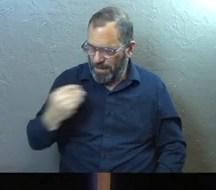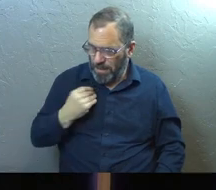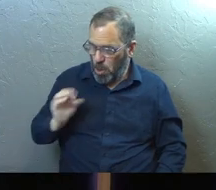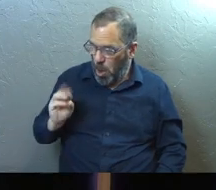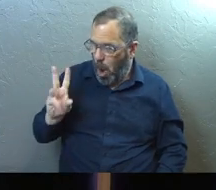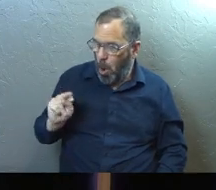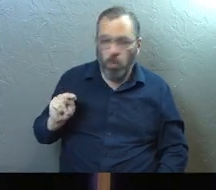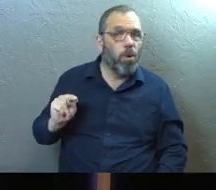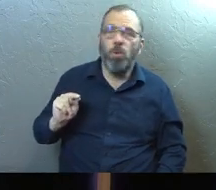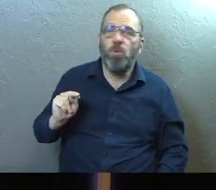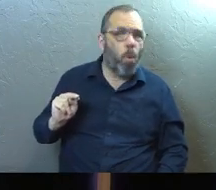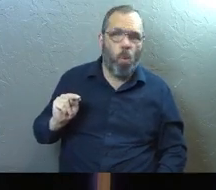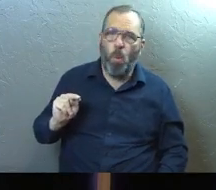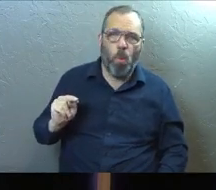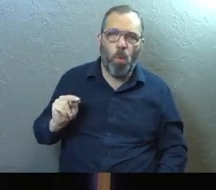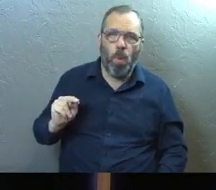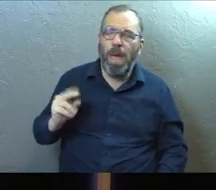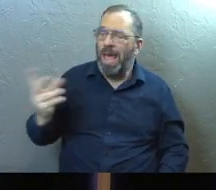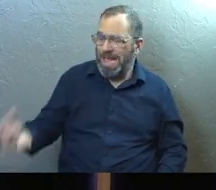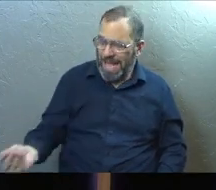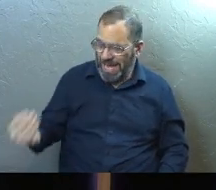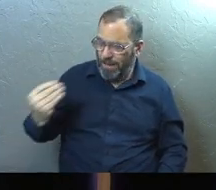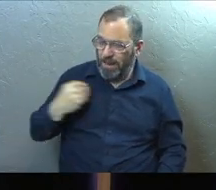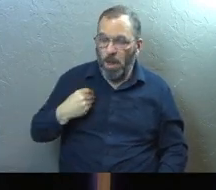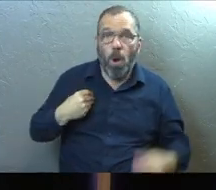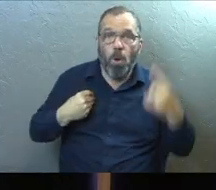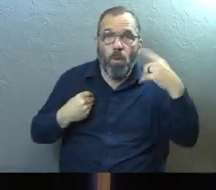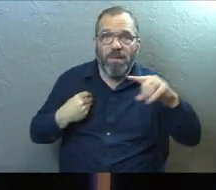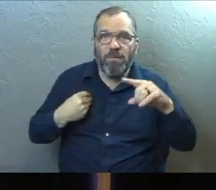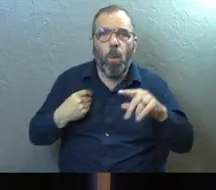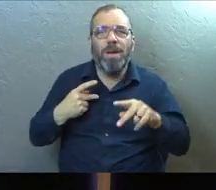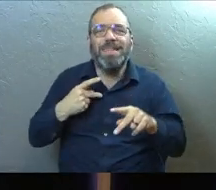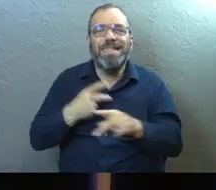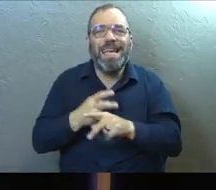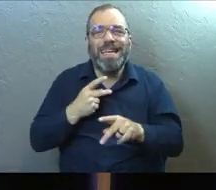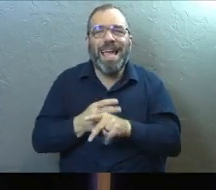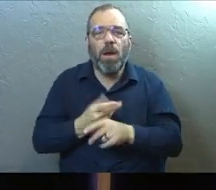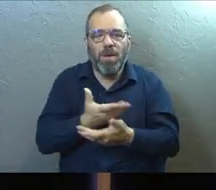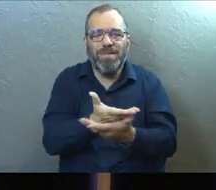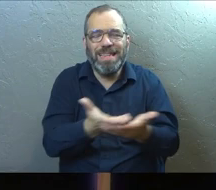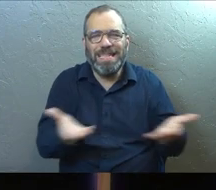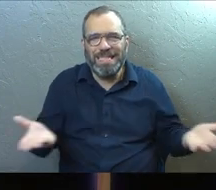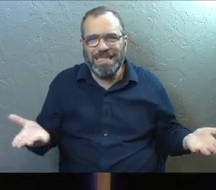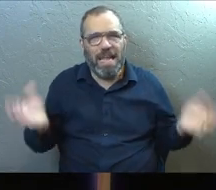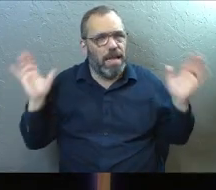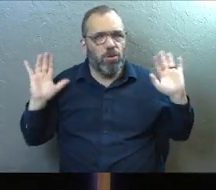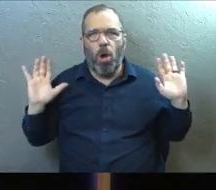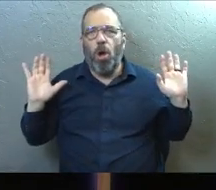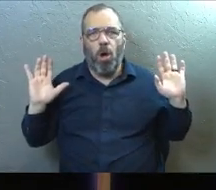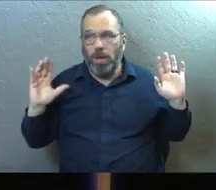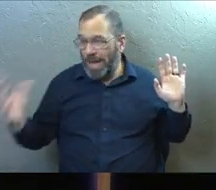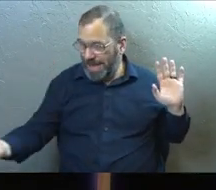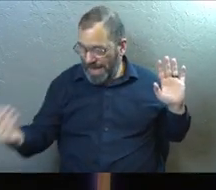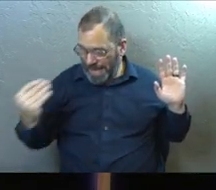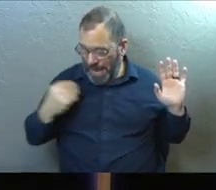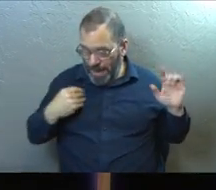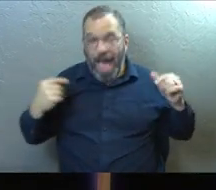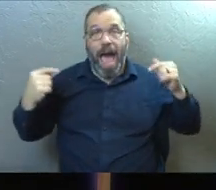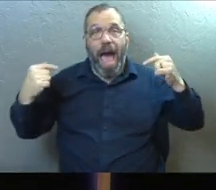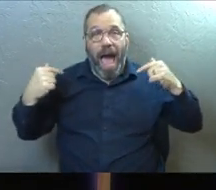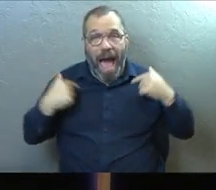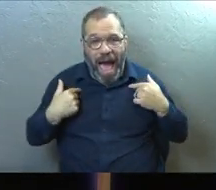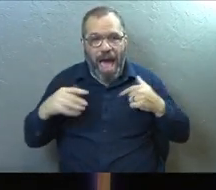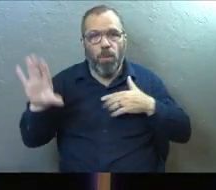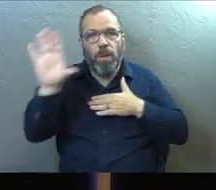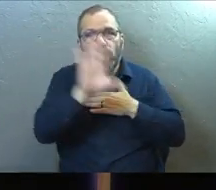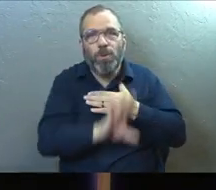to own it. They gave it to me to take care of. They gave it to me so that I